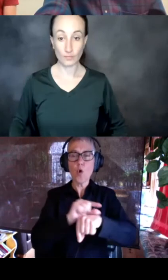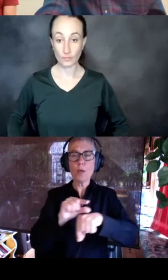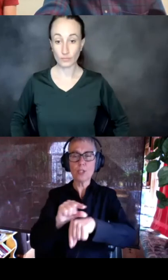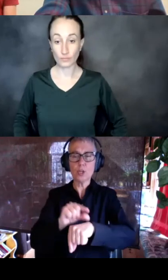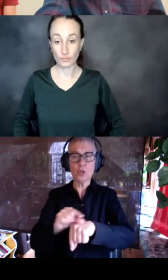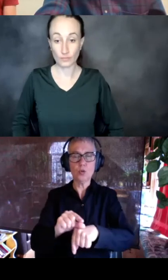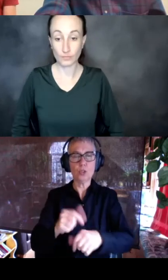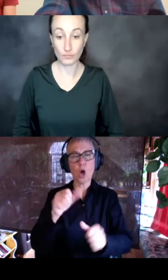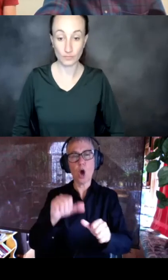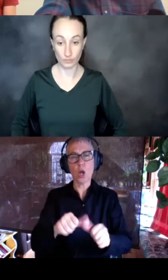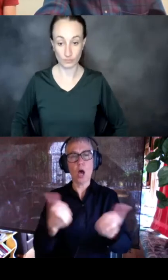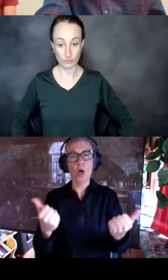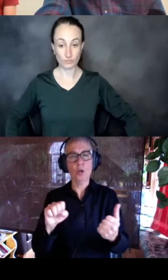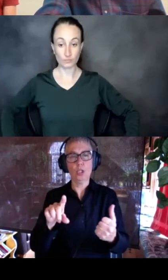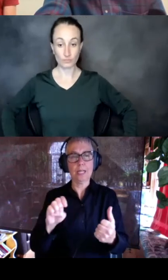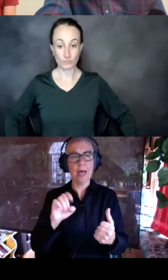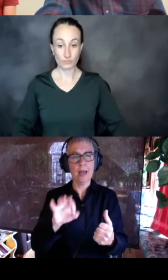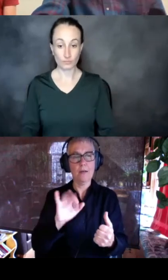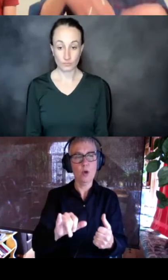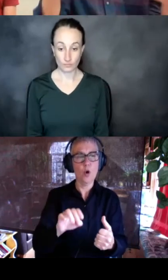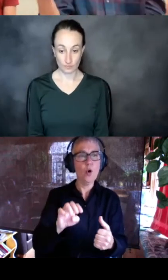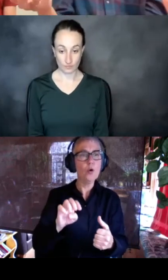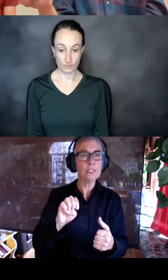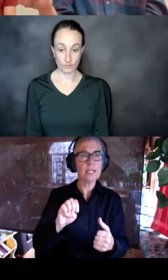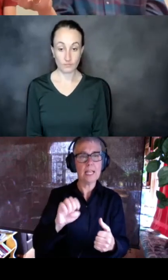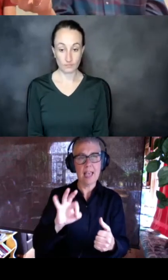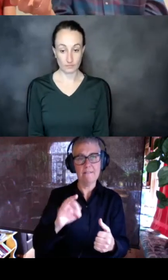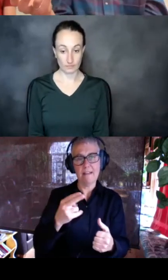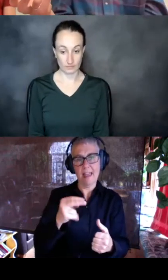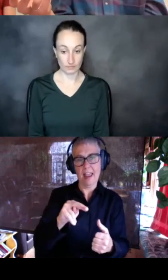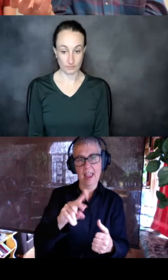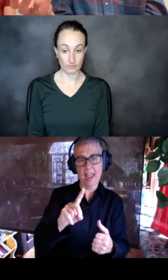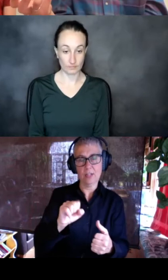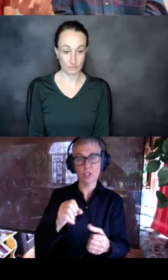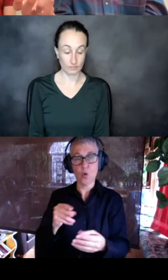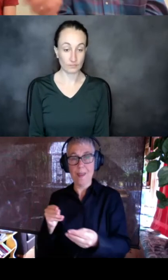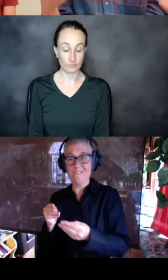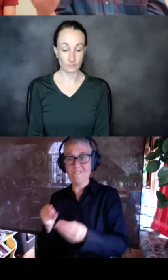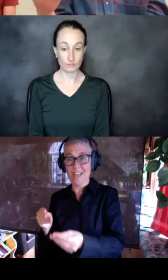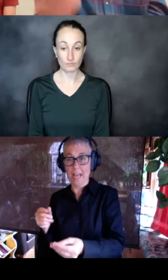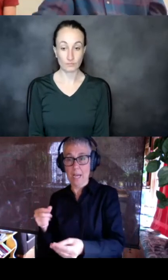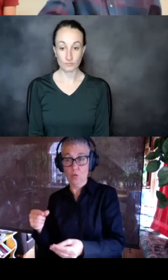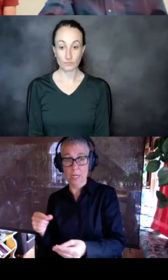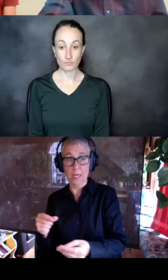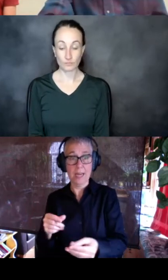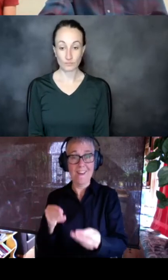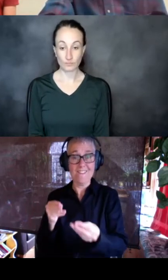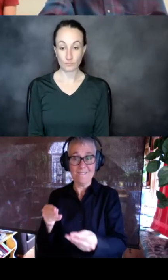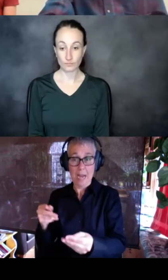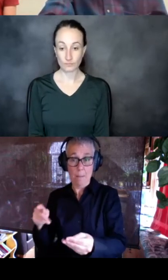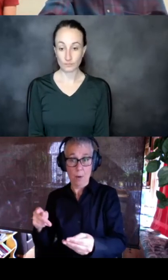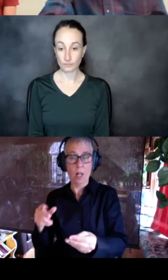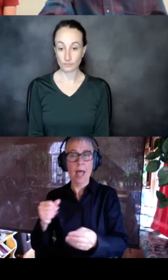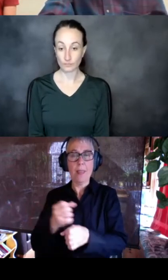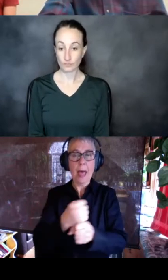of each of these ef hands and nothing else and so we fed the the green and the purple bits to the model and then it produced the